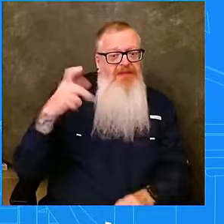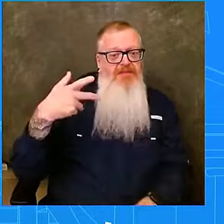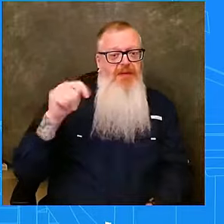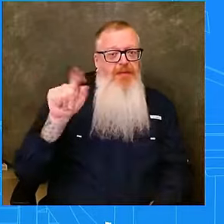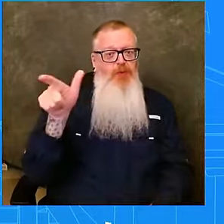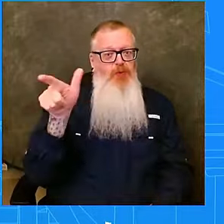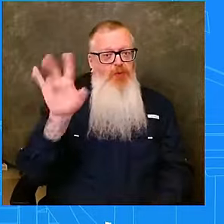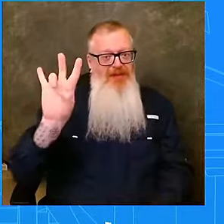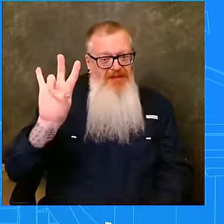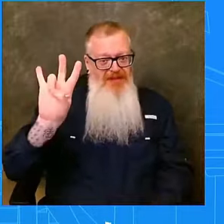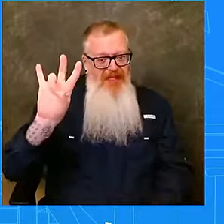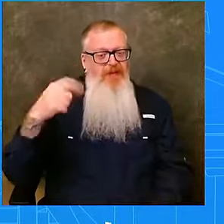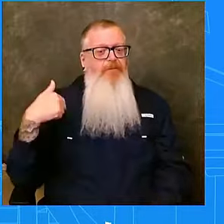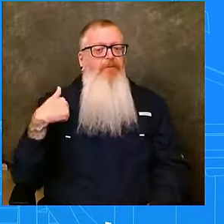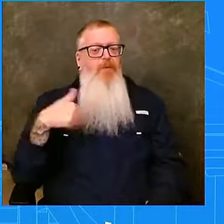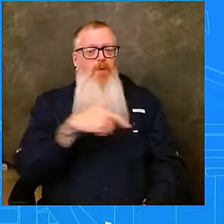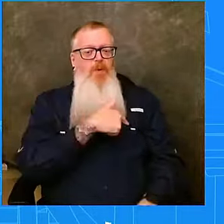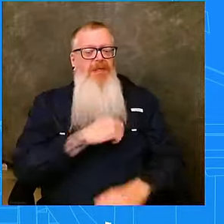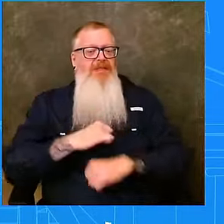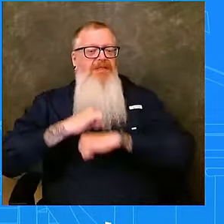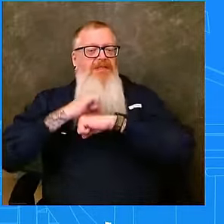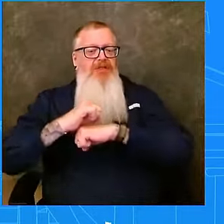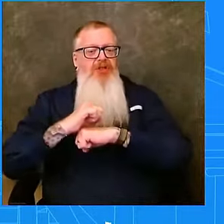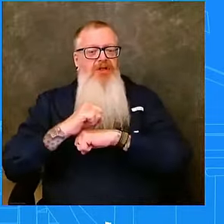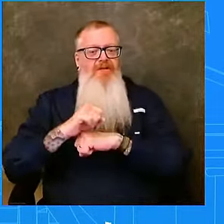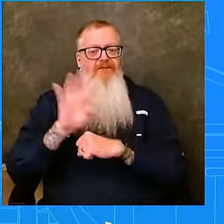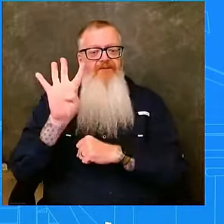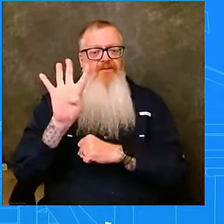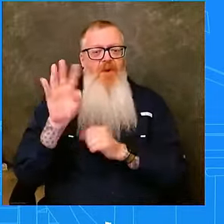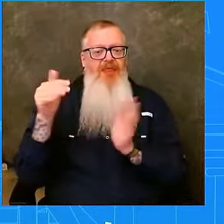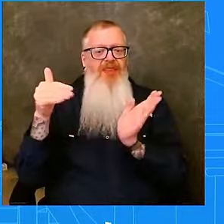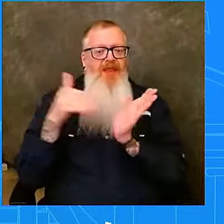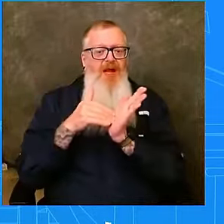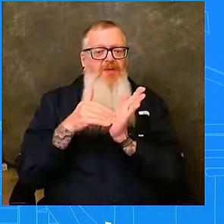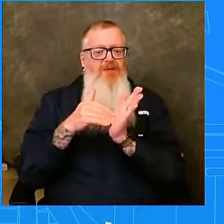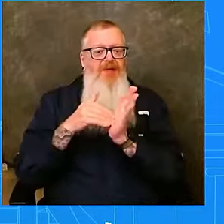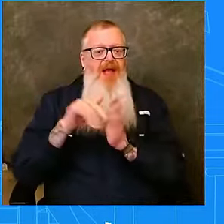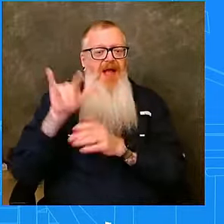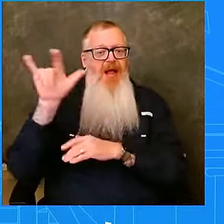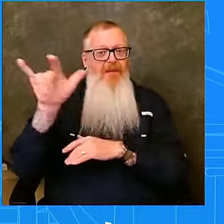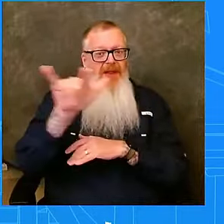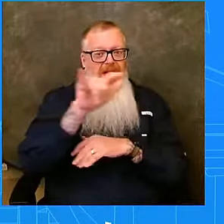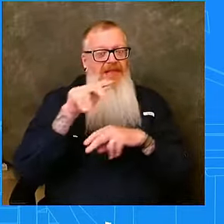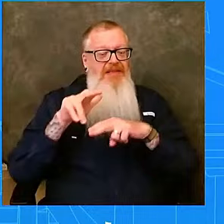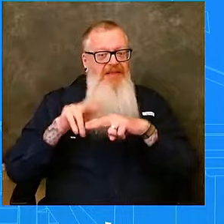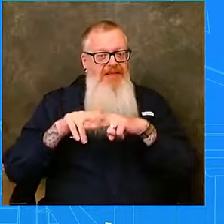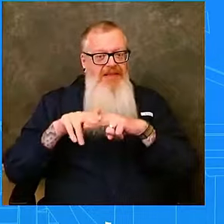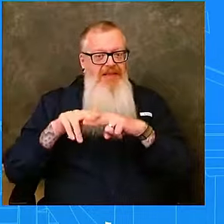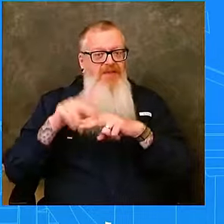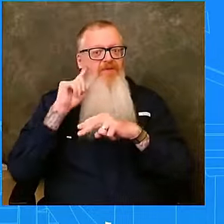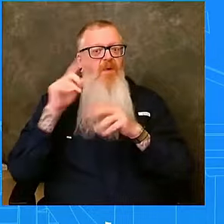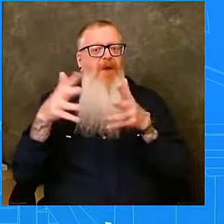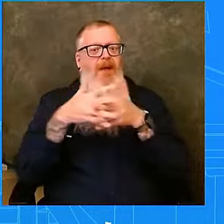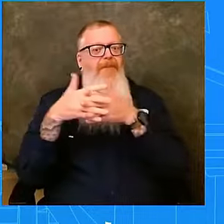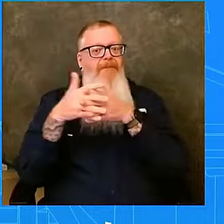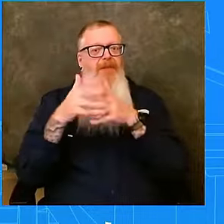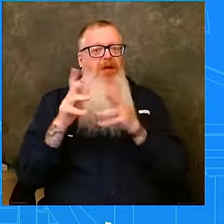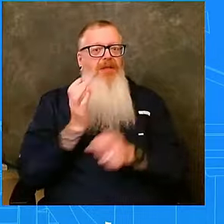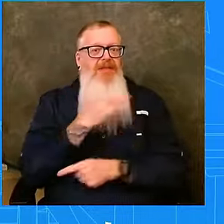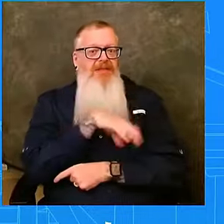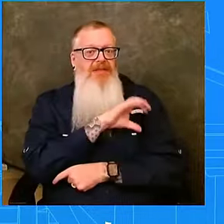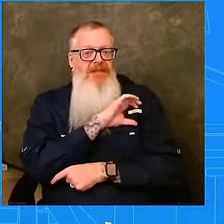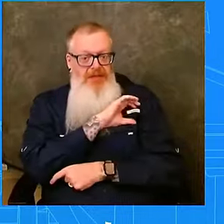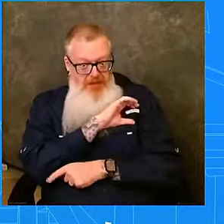seats for American citizens, lawful permanent residents, and their family members to depart